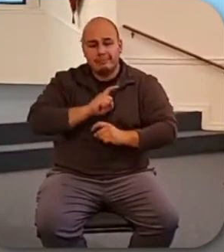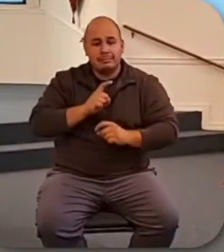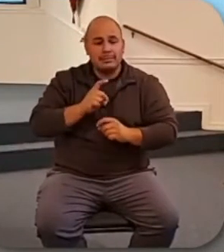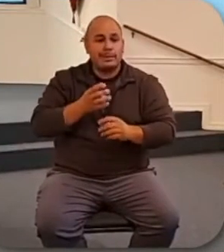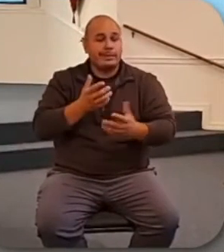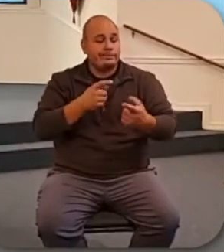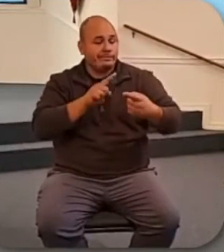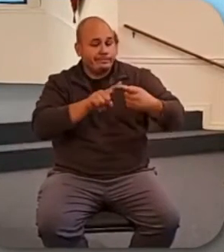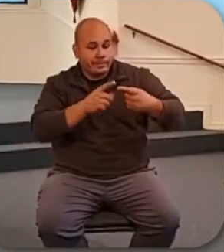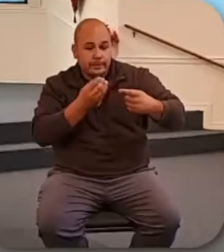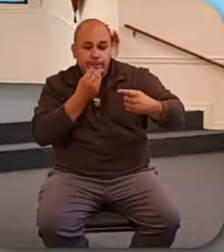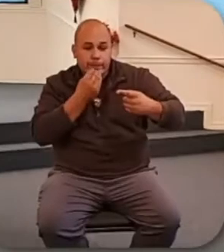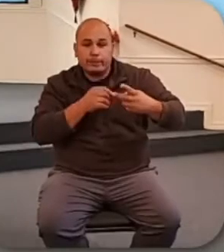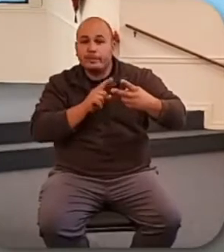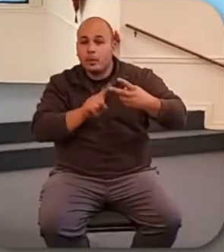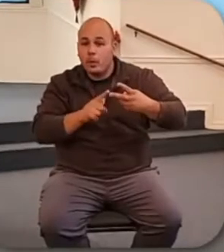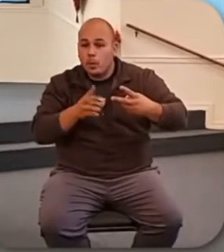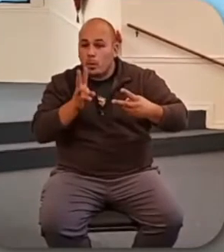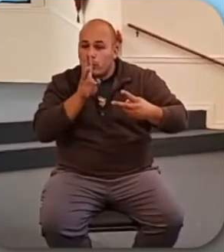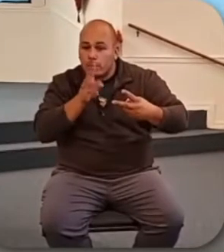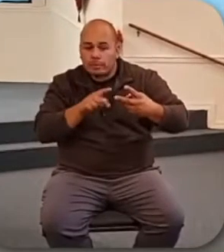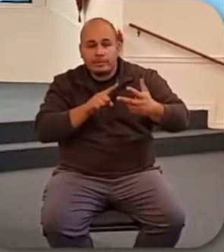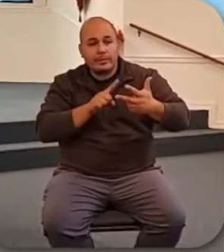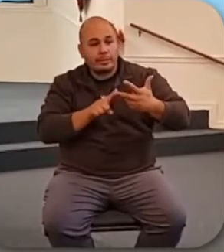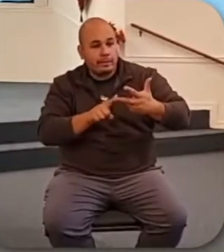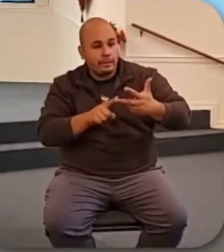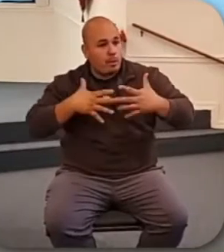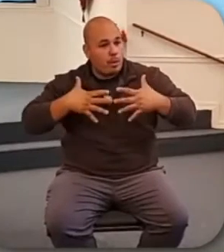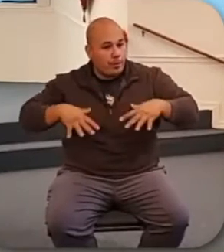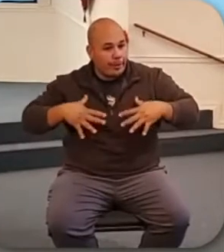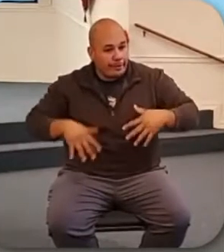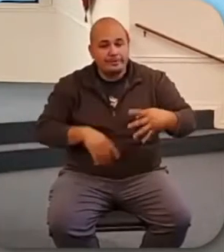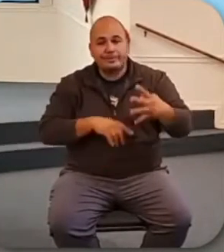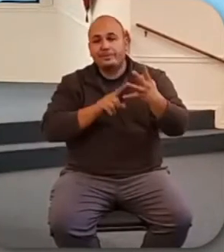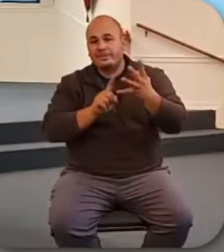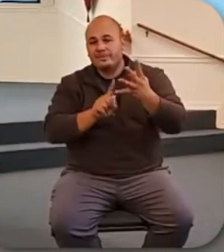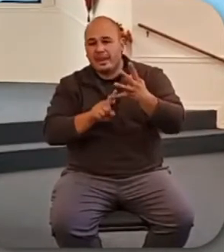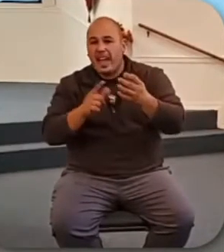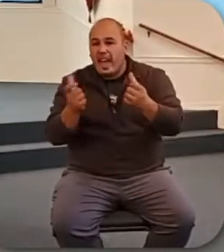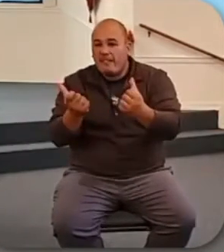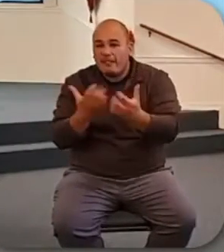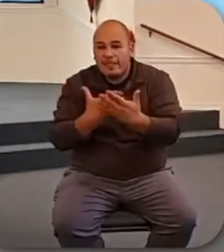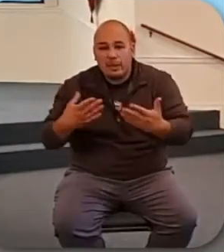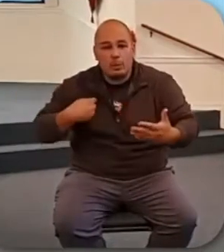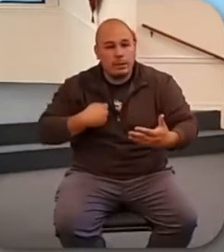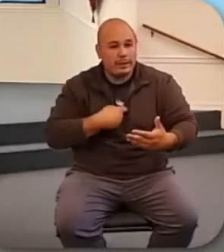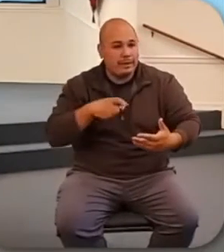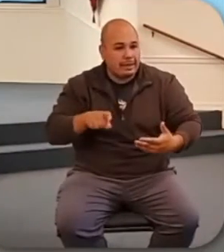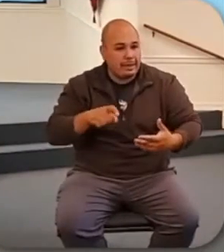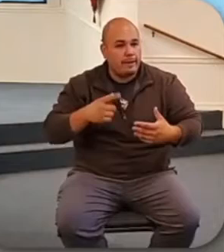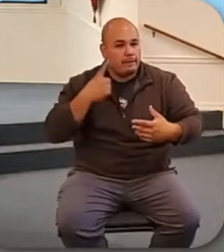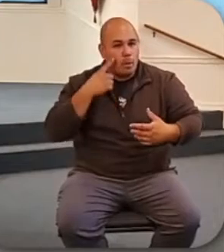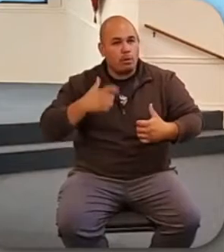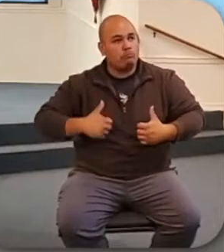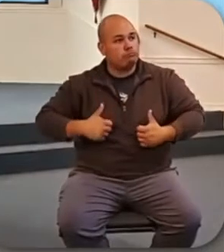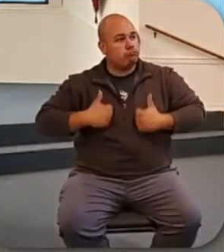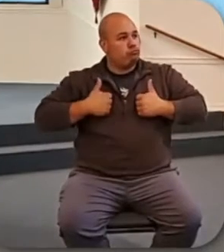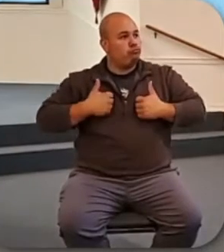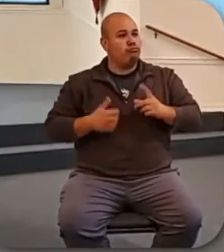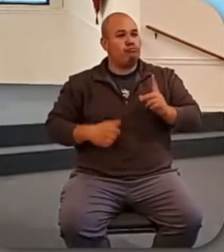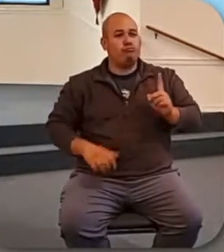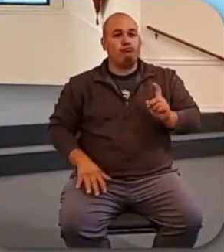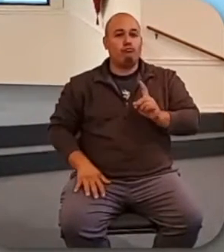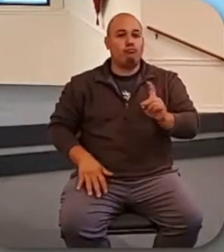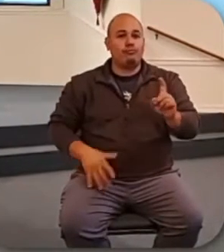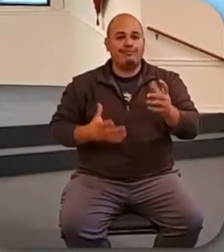He provides us with clothing. He provides us with everything we need for life every day. And it's good for us to take time